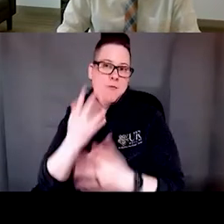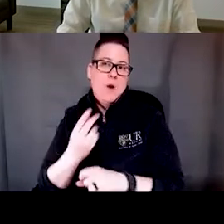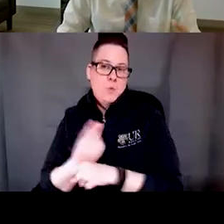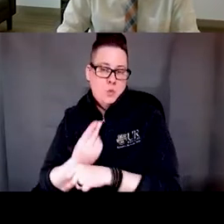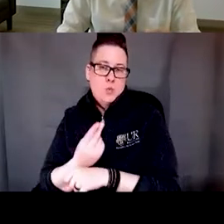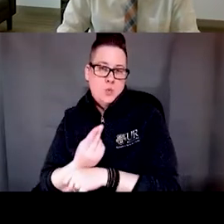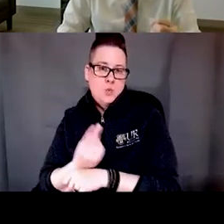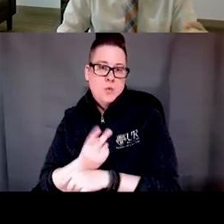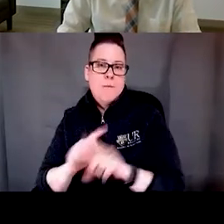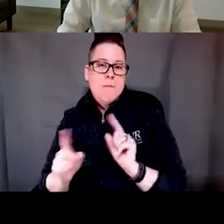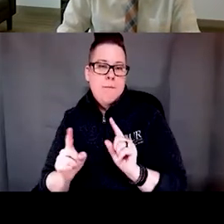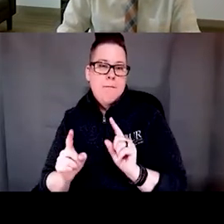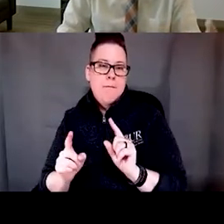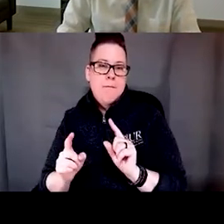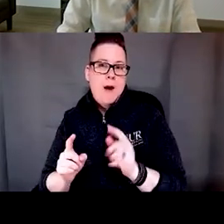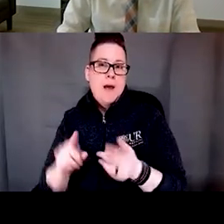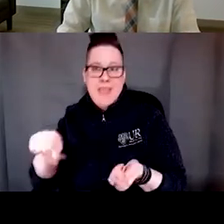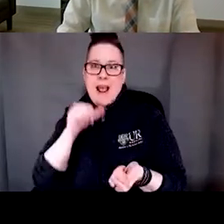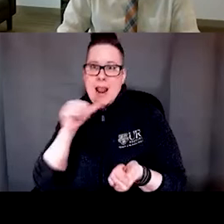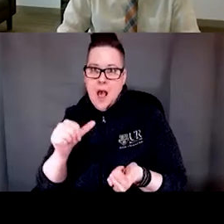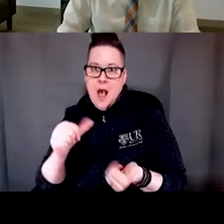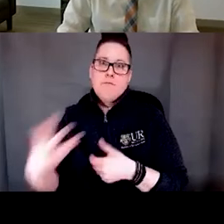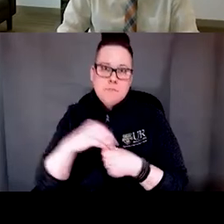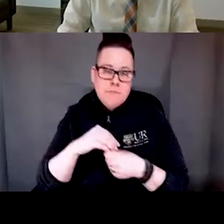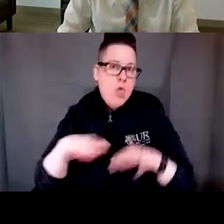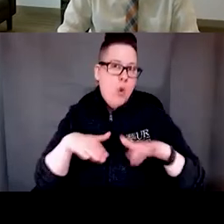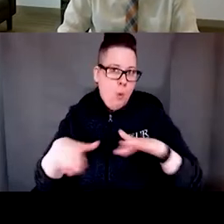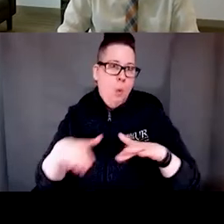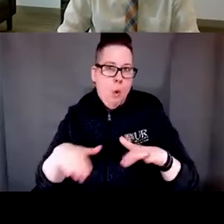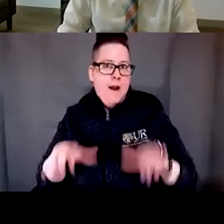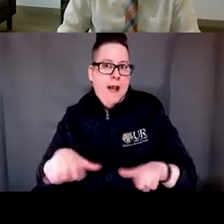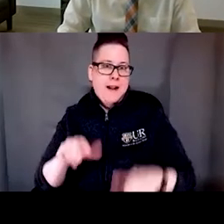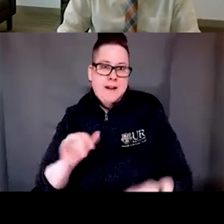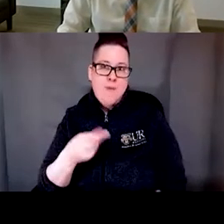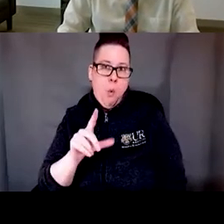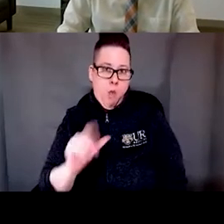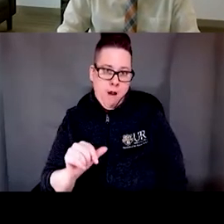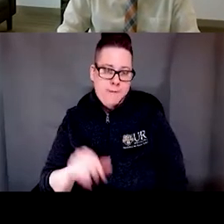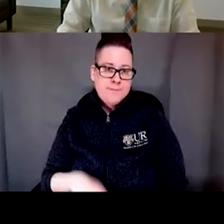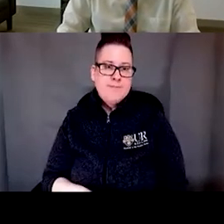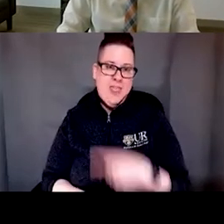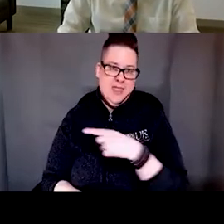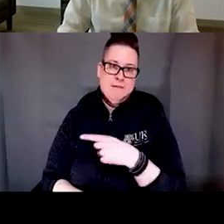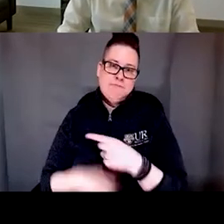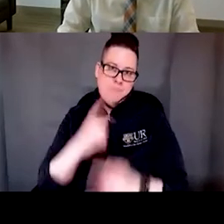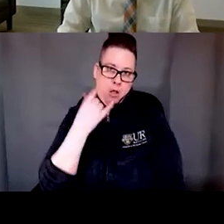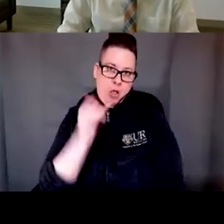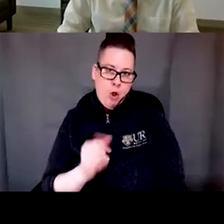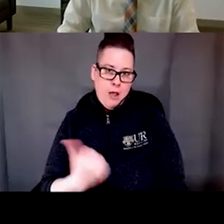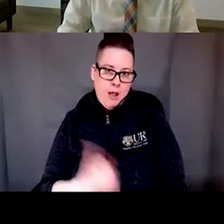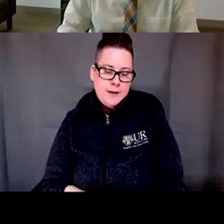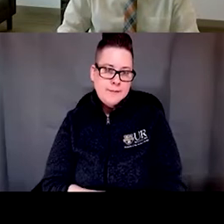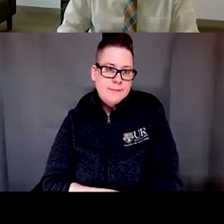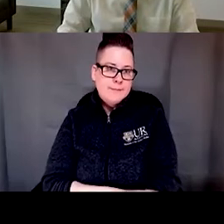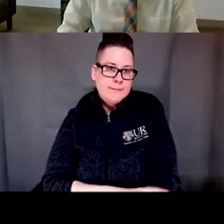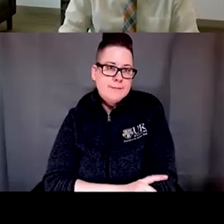but not that we're going to engage them in something as active as Ola. And so this is basically what it looked like. It